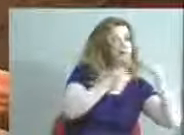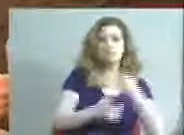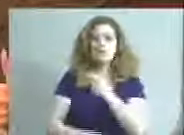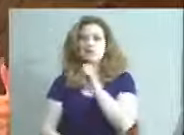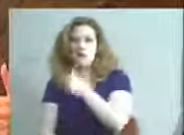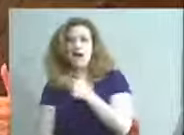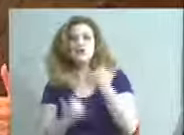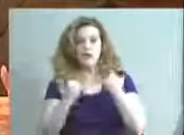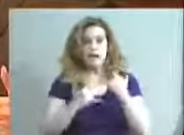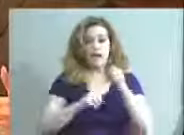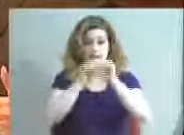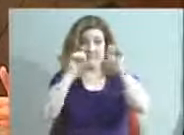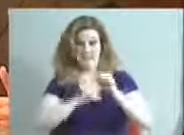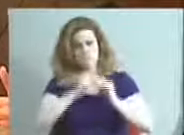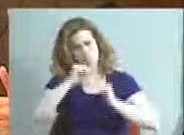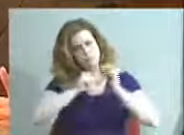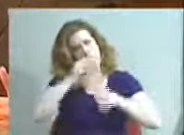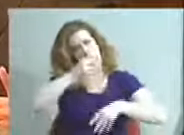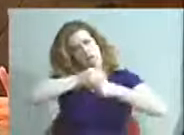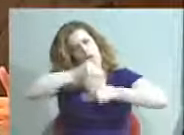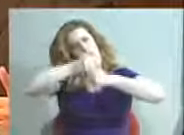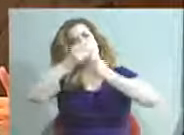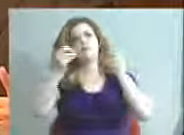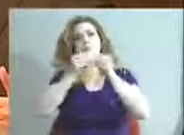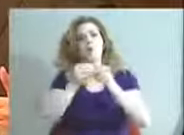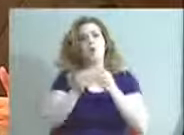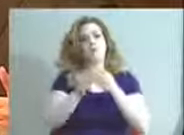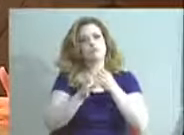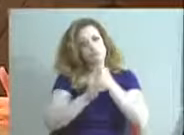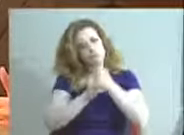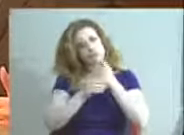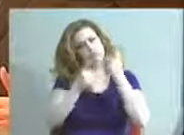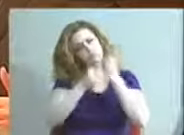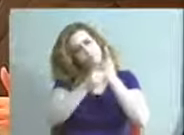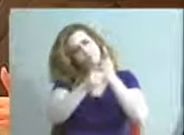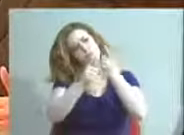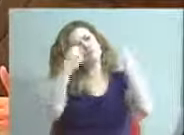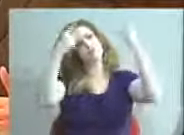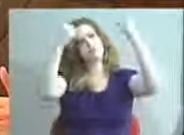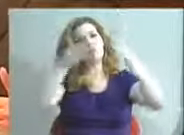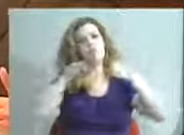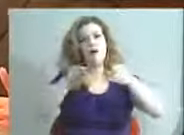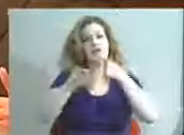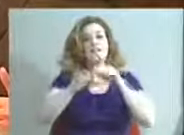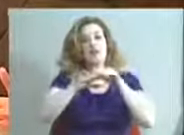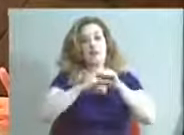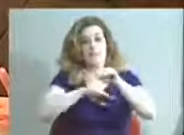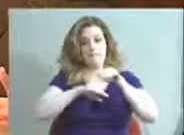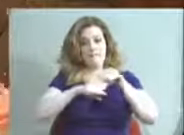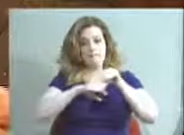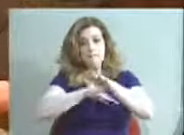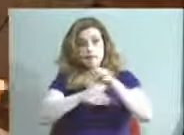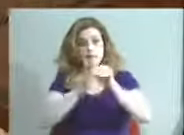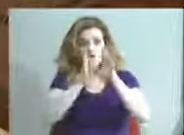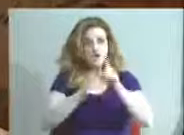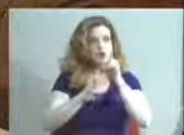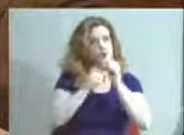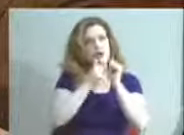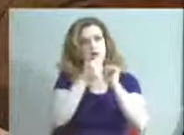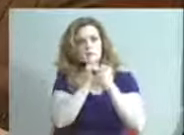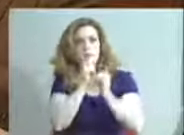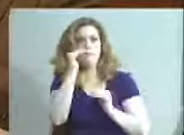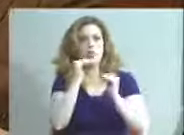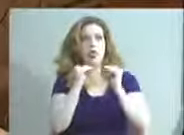system out in a more prudent and intelligent way so that we're producing students that are able to compete in this rapidly